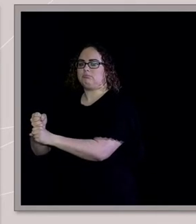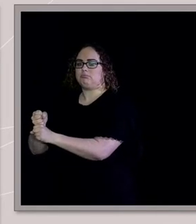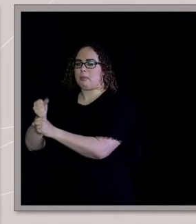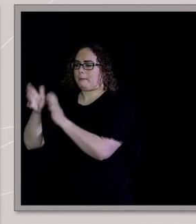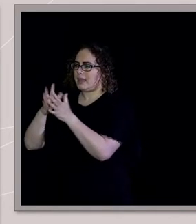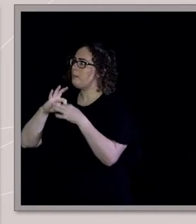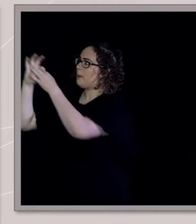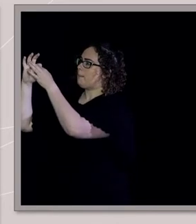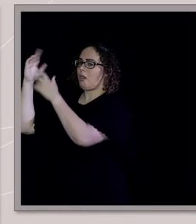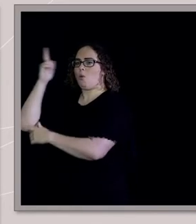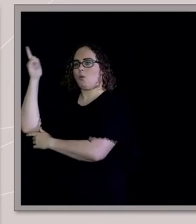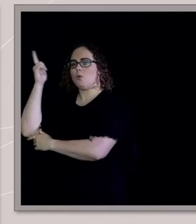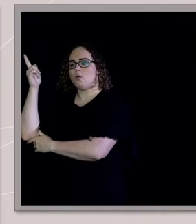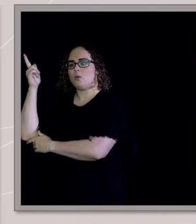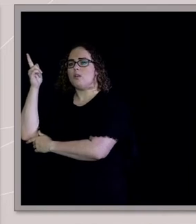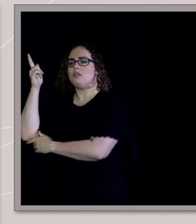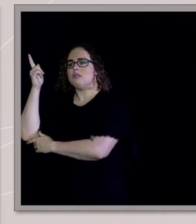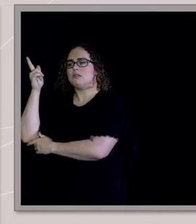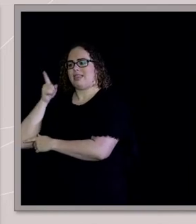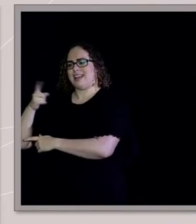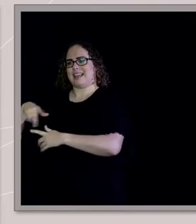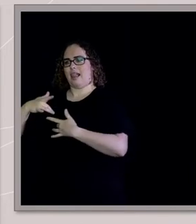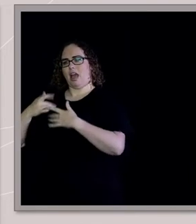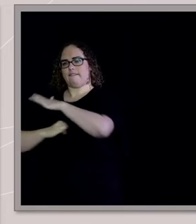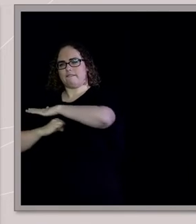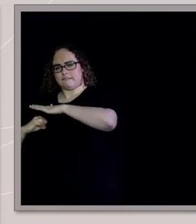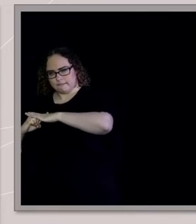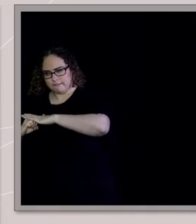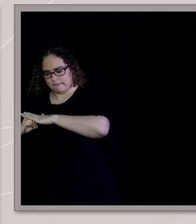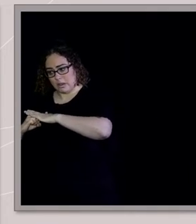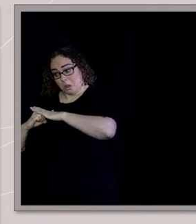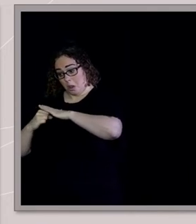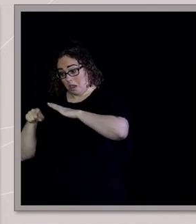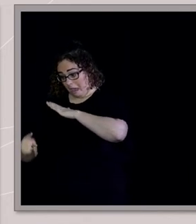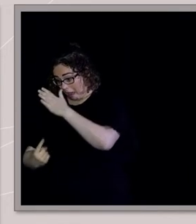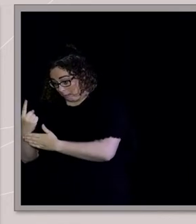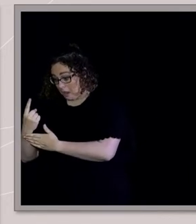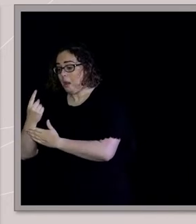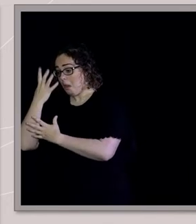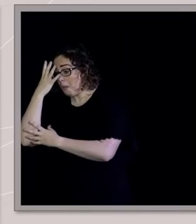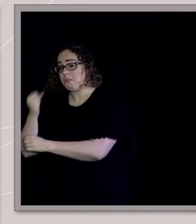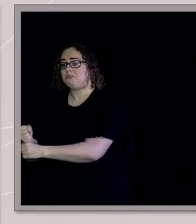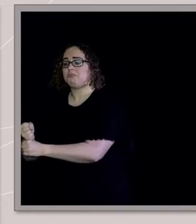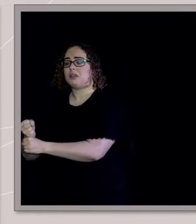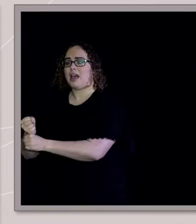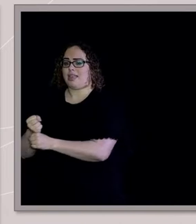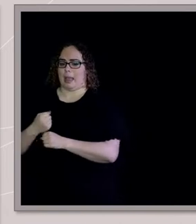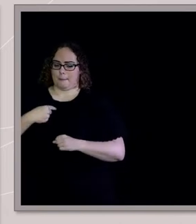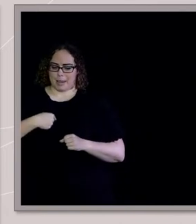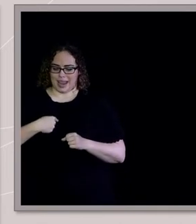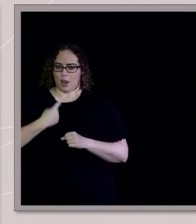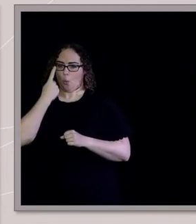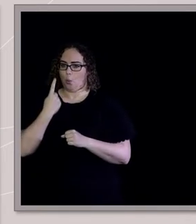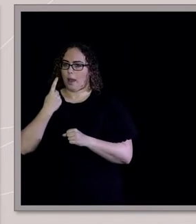the foundation of our lives. And so, Sam spoke in tongues, and it took me another year and a half till